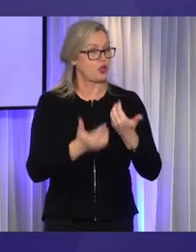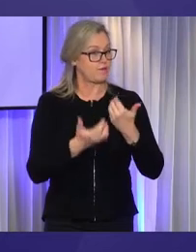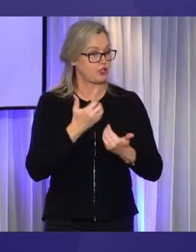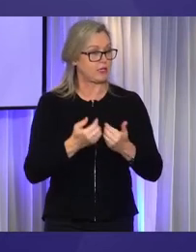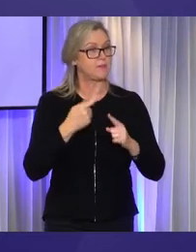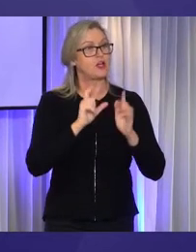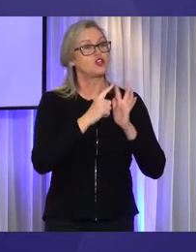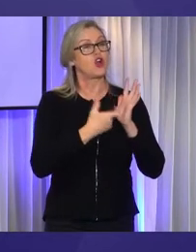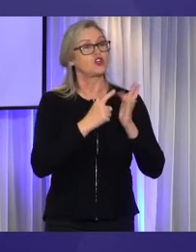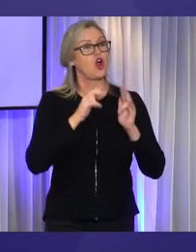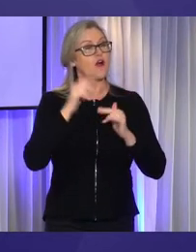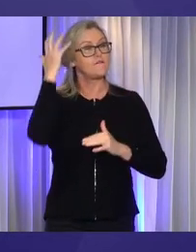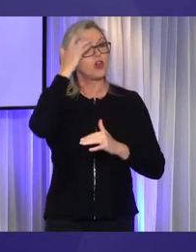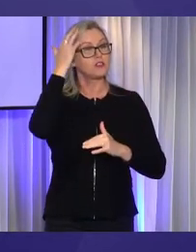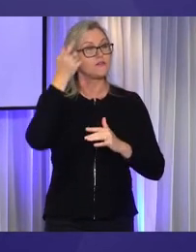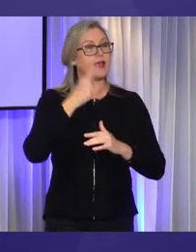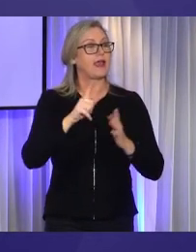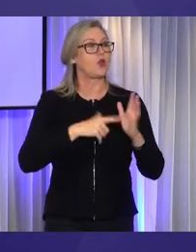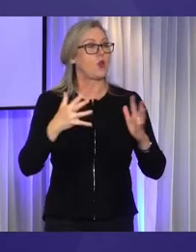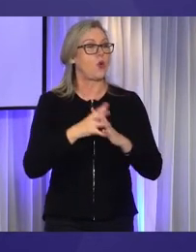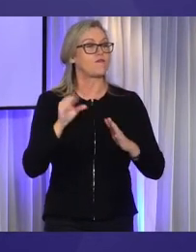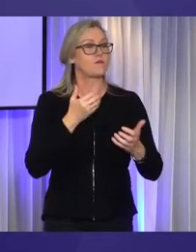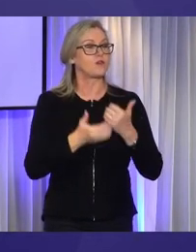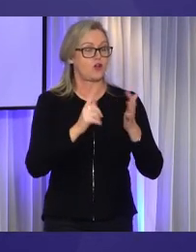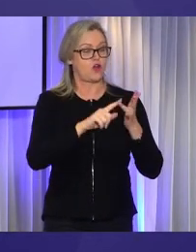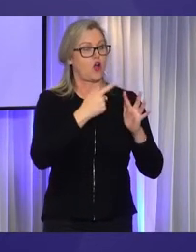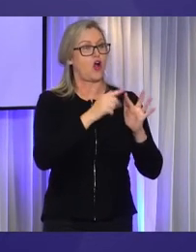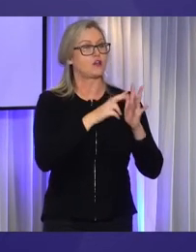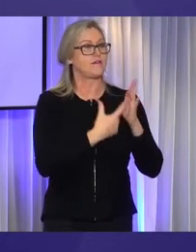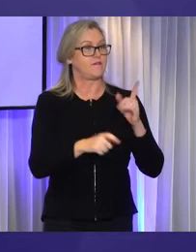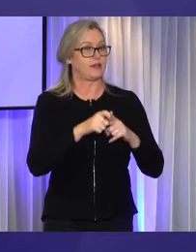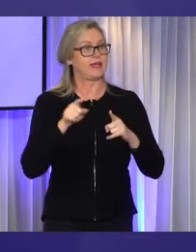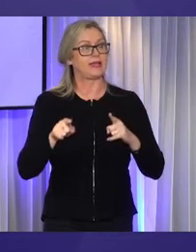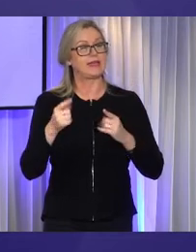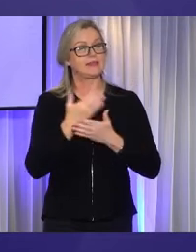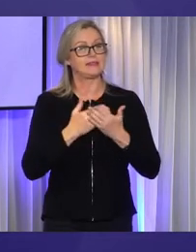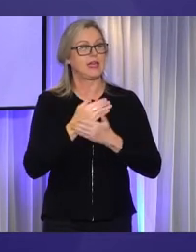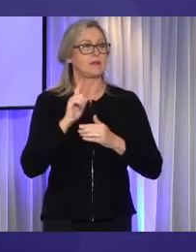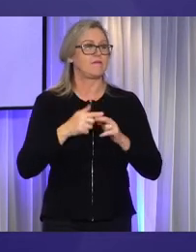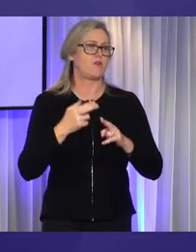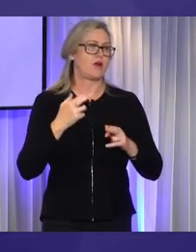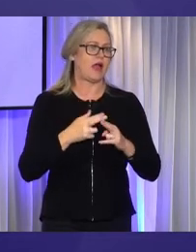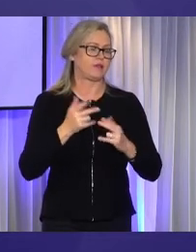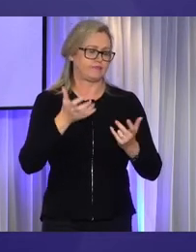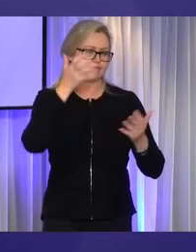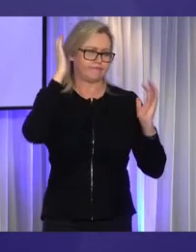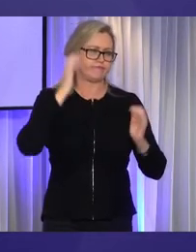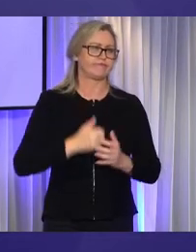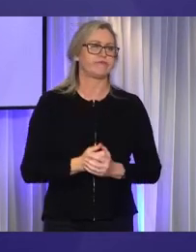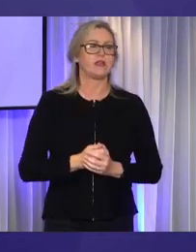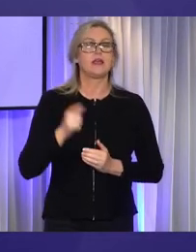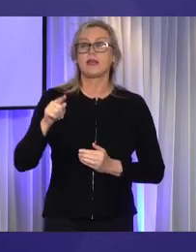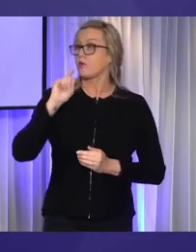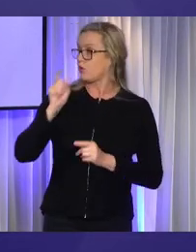a Doctor of Philosophy in Law from the University of Oxford, where he studied as a Rhodes Scholar. He'll be joined by